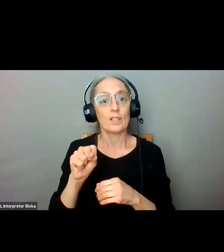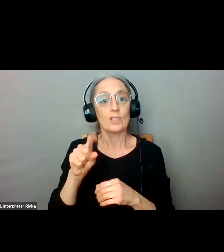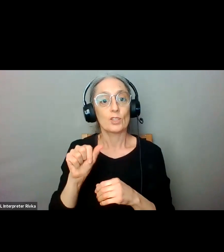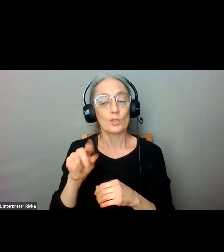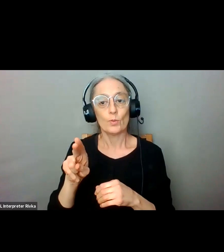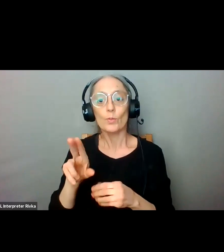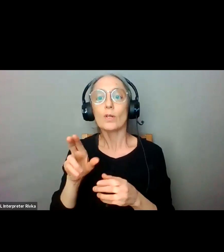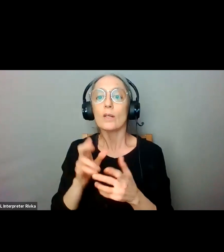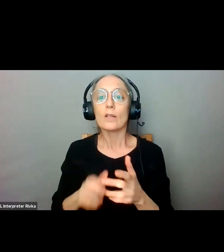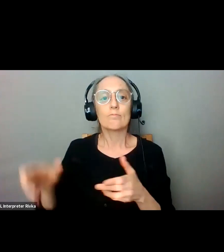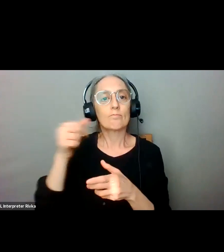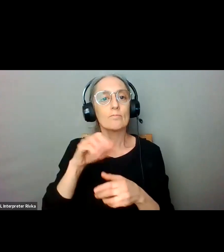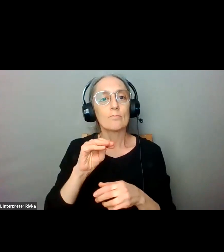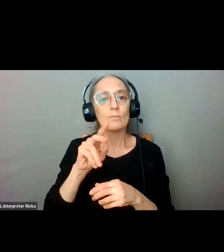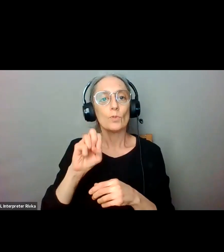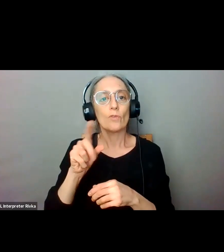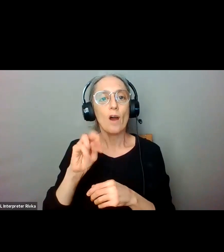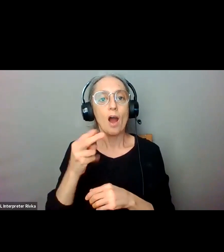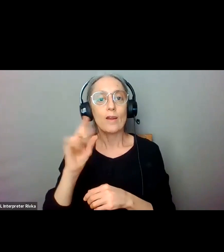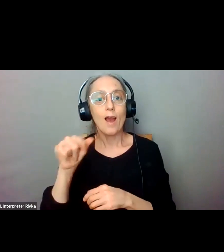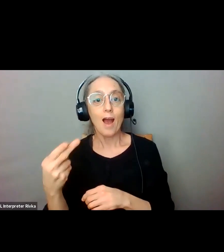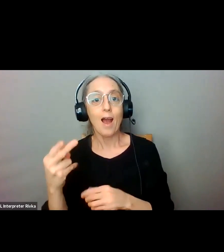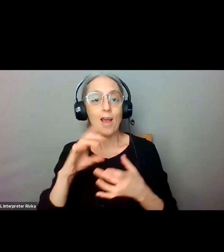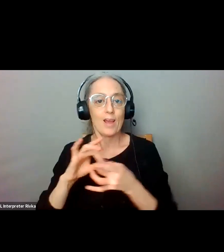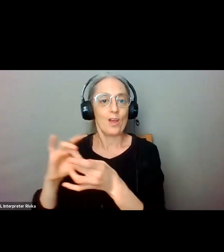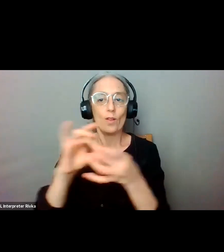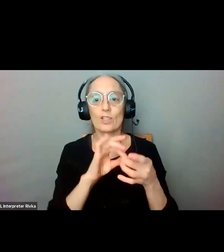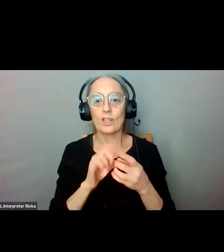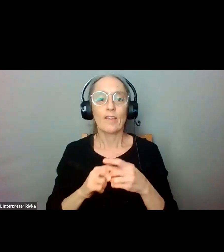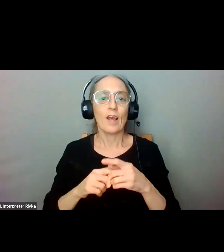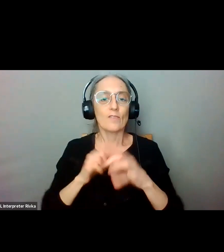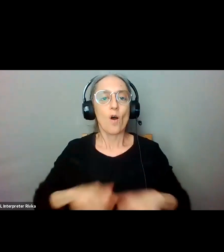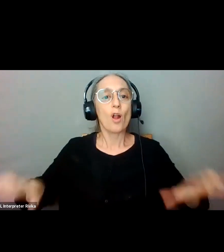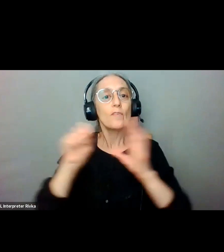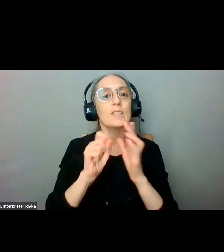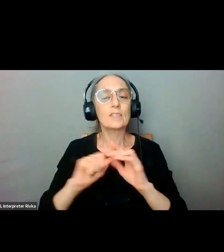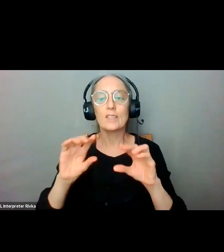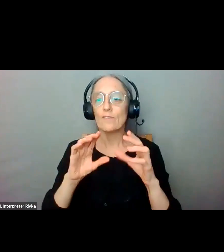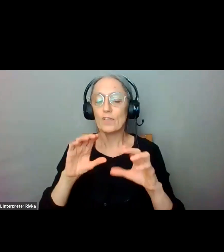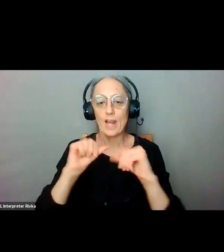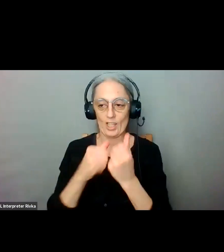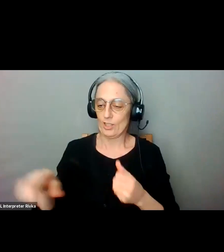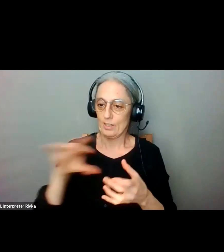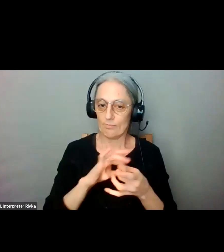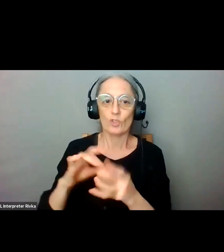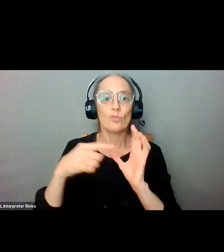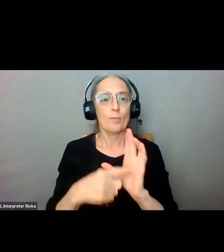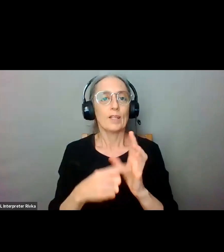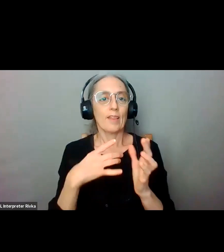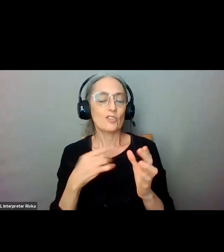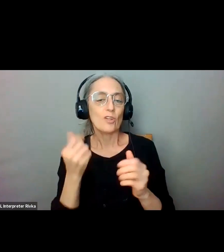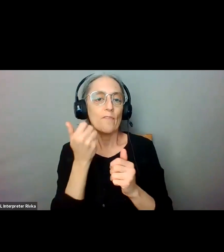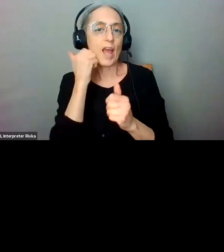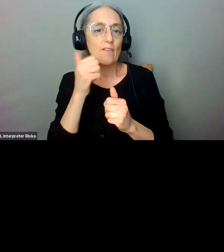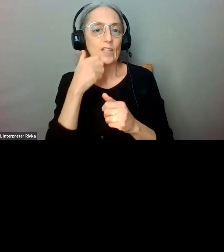move ohio coalition which is a diverse statewide coalition of advocates who represent the interests of everyday transportation users